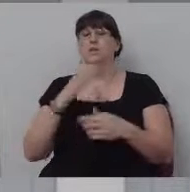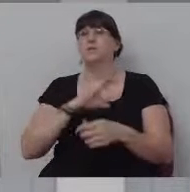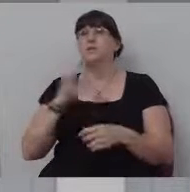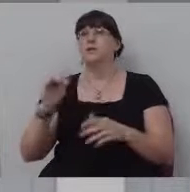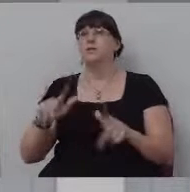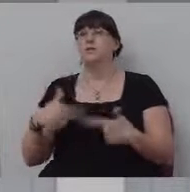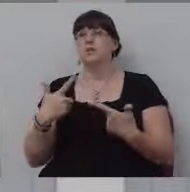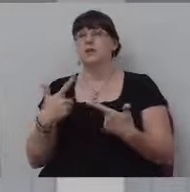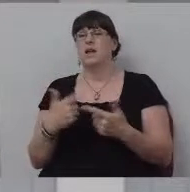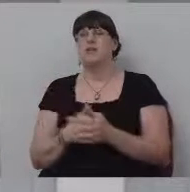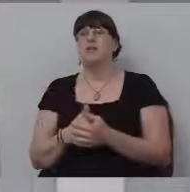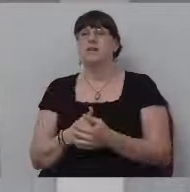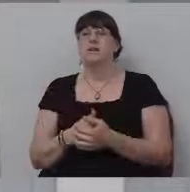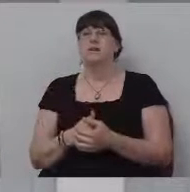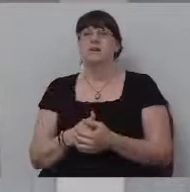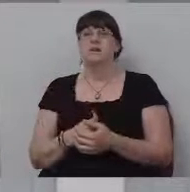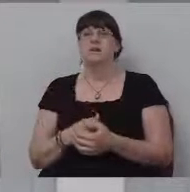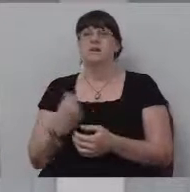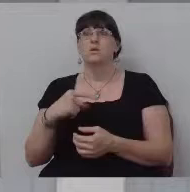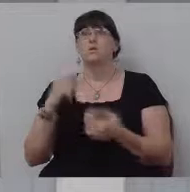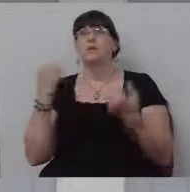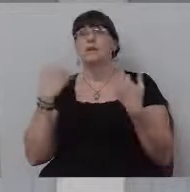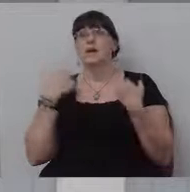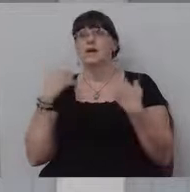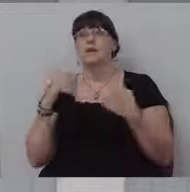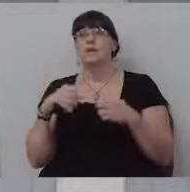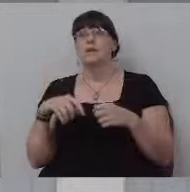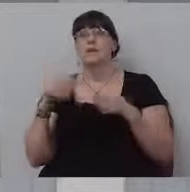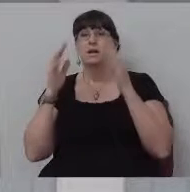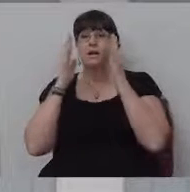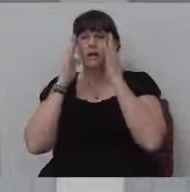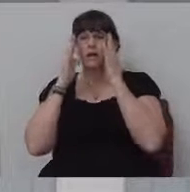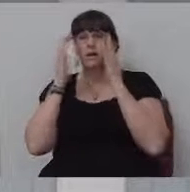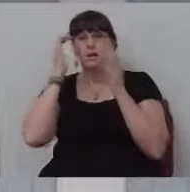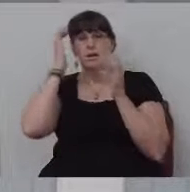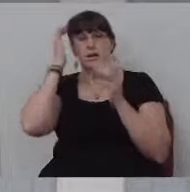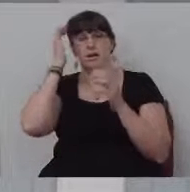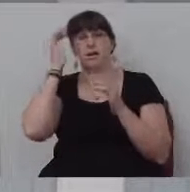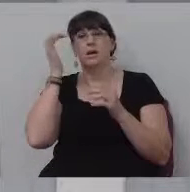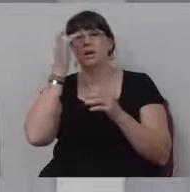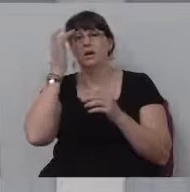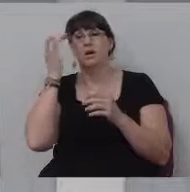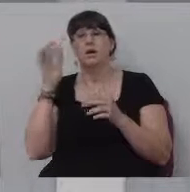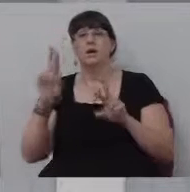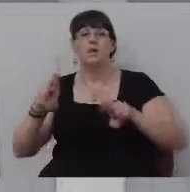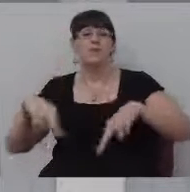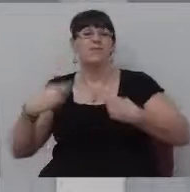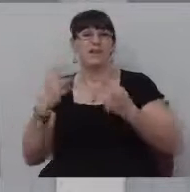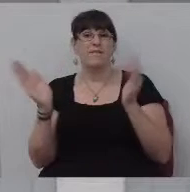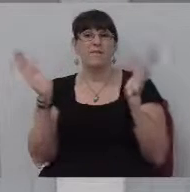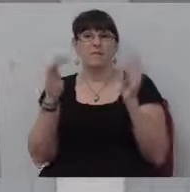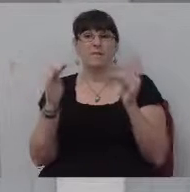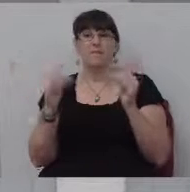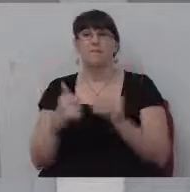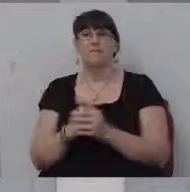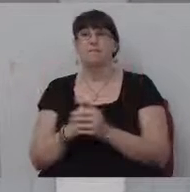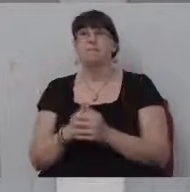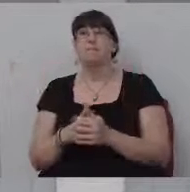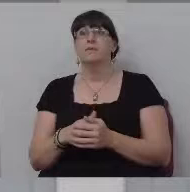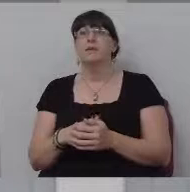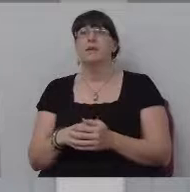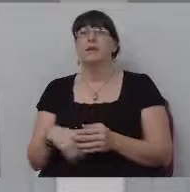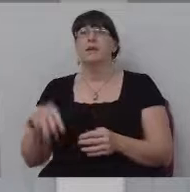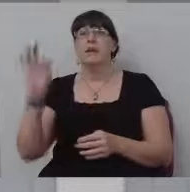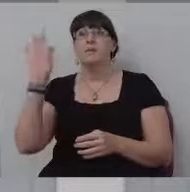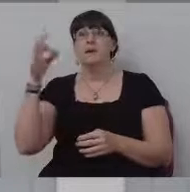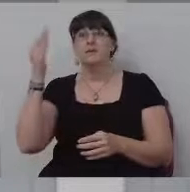revival meeting and, um, and, and brother Rose was the evangelist. I'd never met an evangelist before. And, uh, and pastor knew that I belonged to a men's